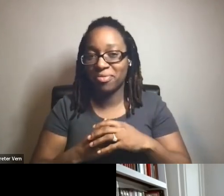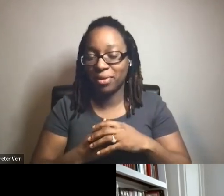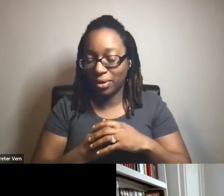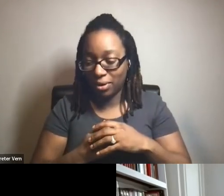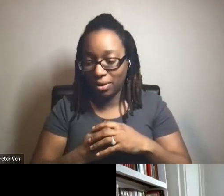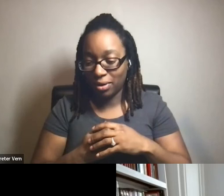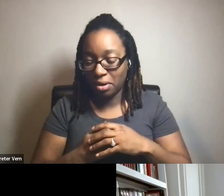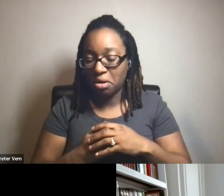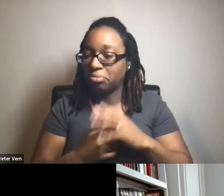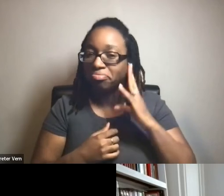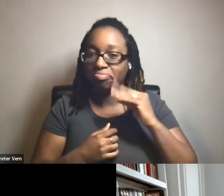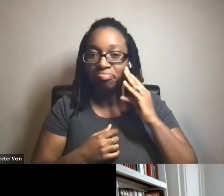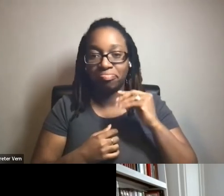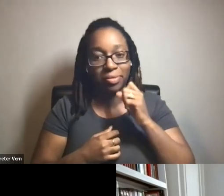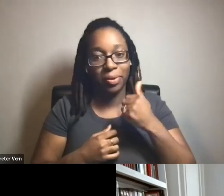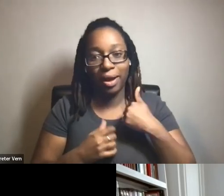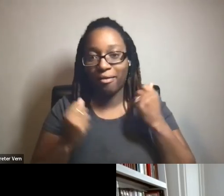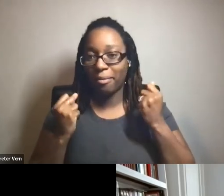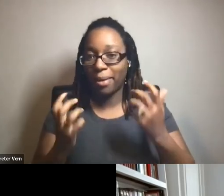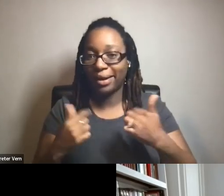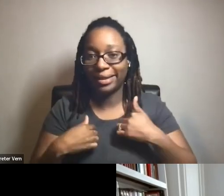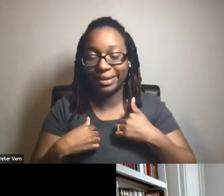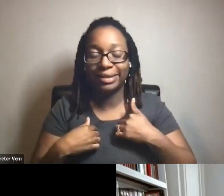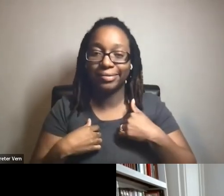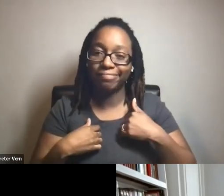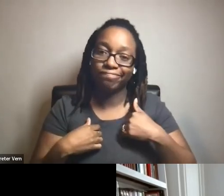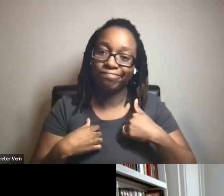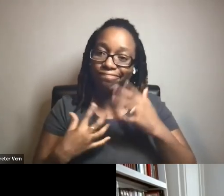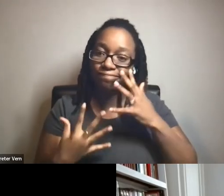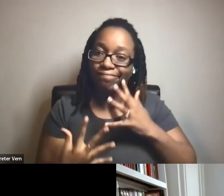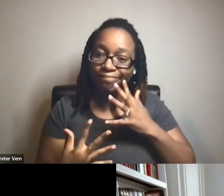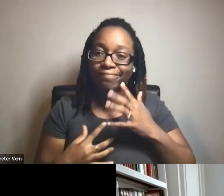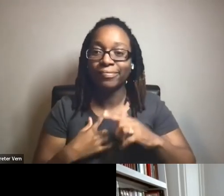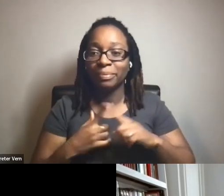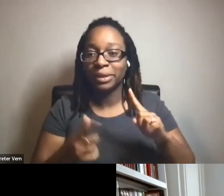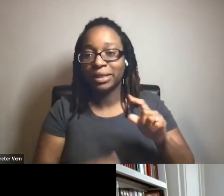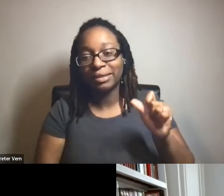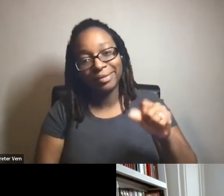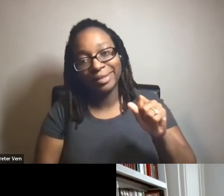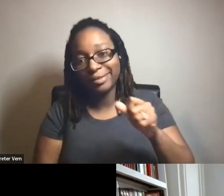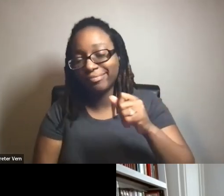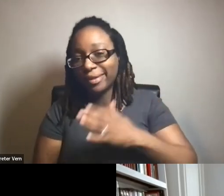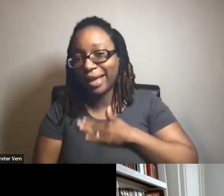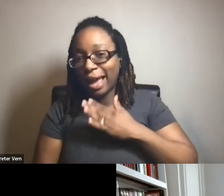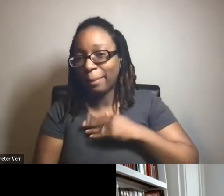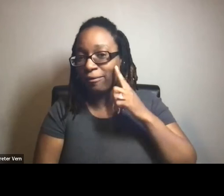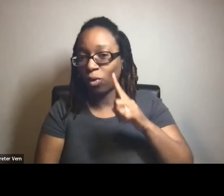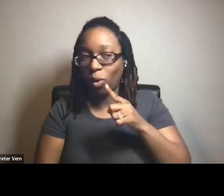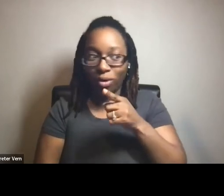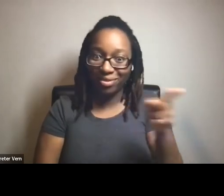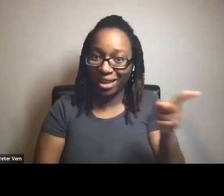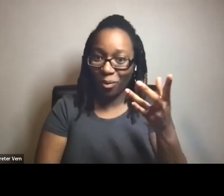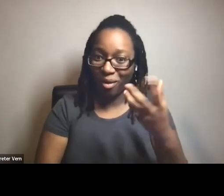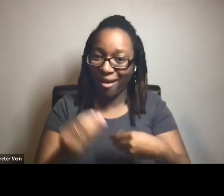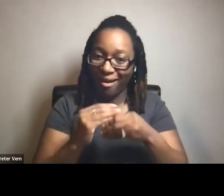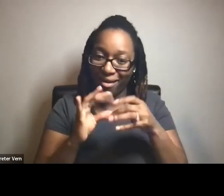experience in this, particularly Sarah Horton. But, um, yeah, so I'm happy for them to chip in if they wanted to, uh,